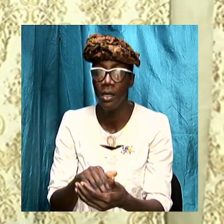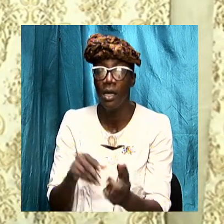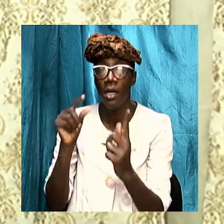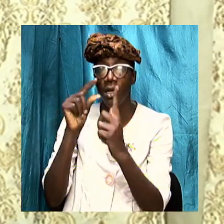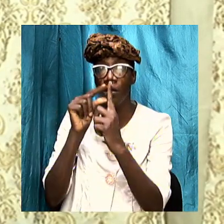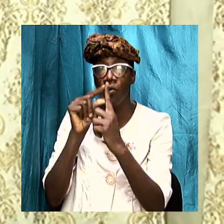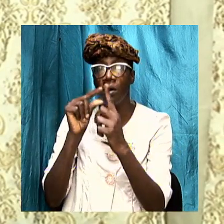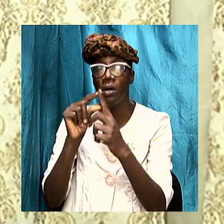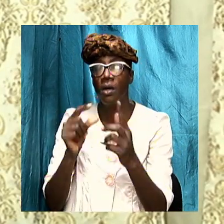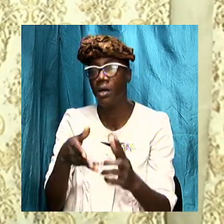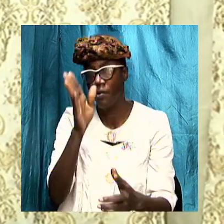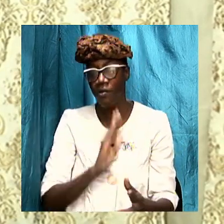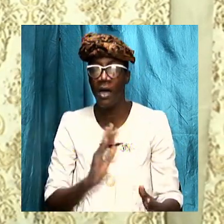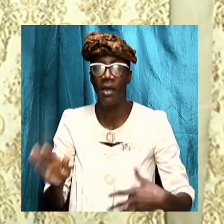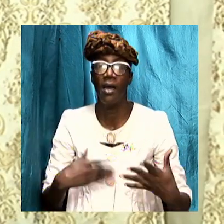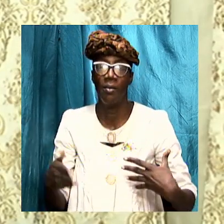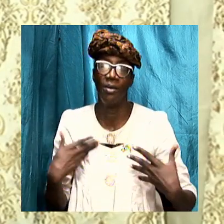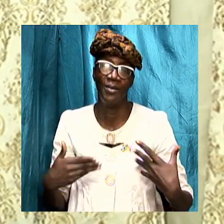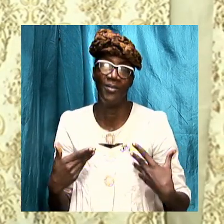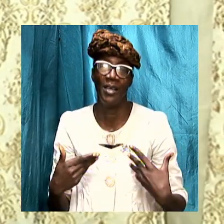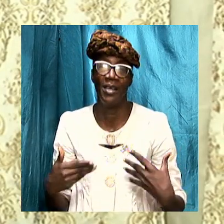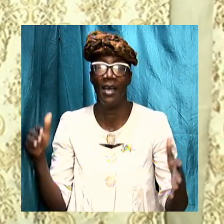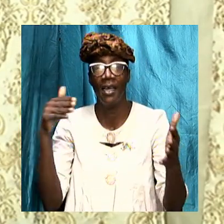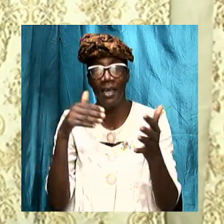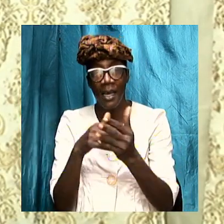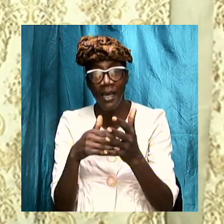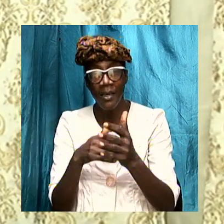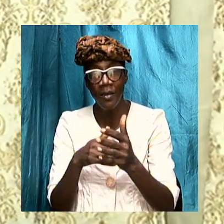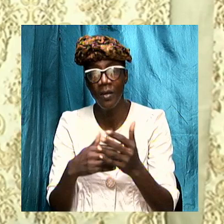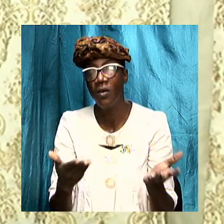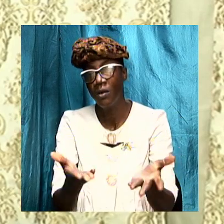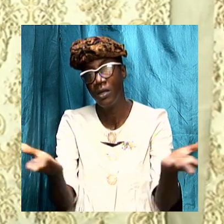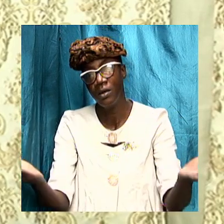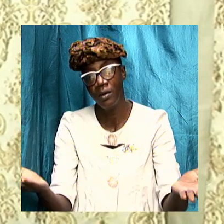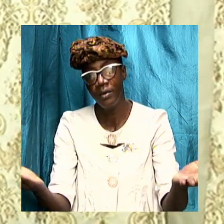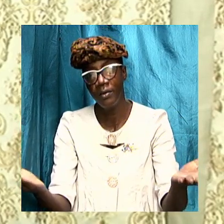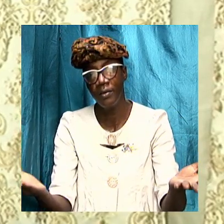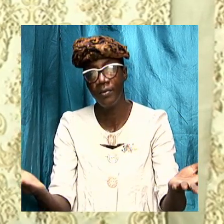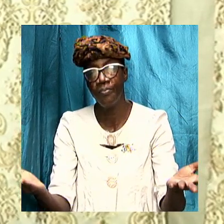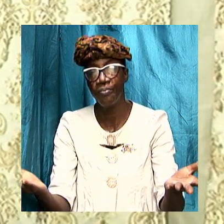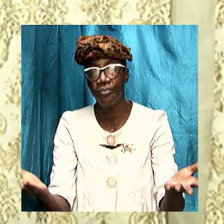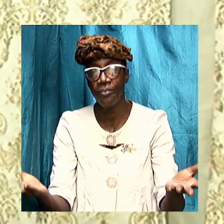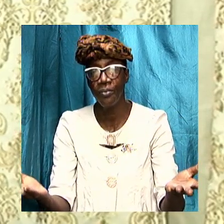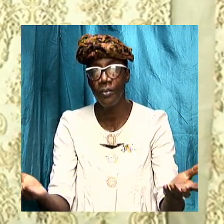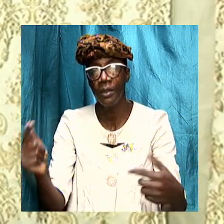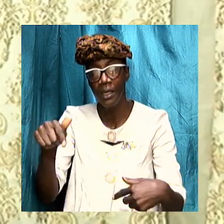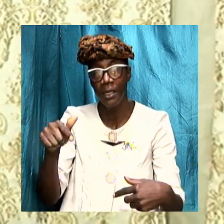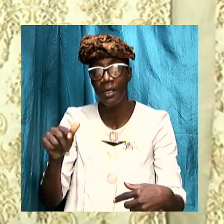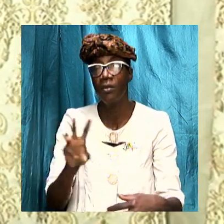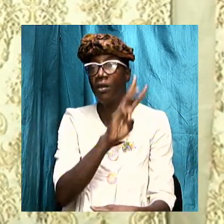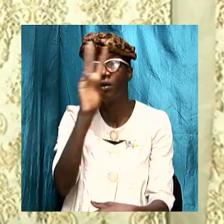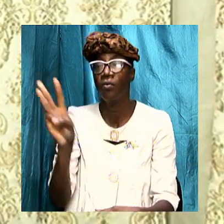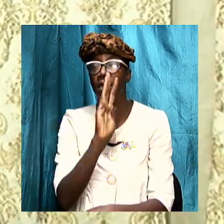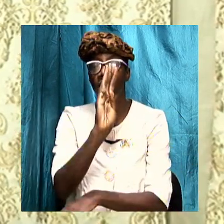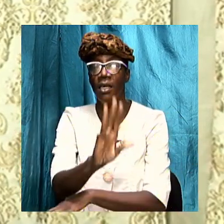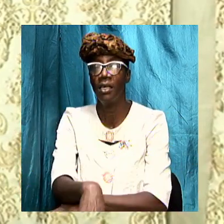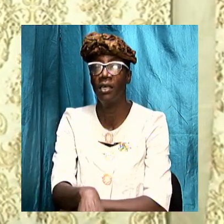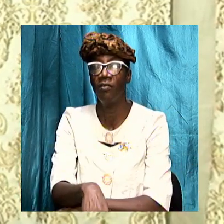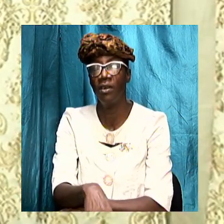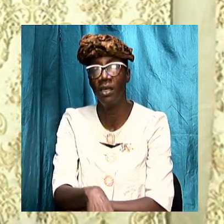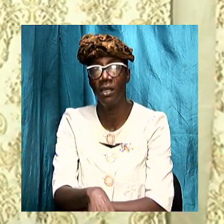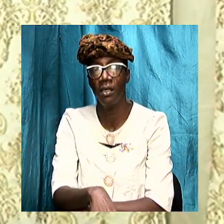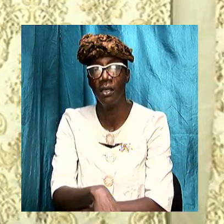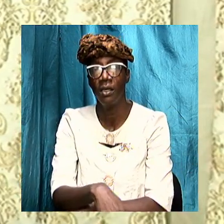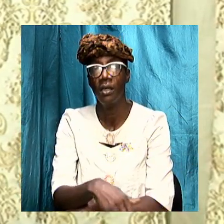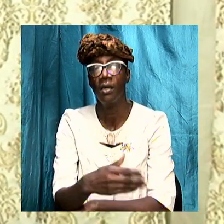word of God happy to be back with us amen on this Wednesday evening I'd like